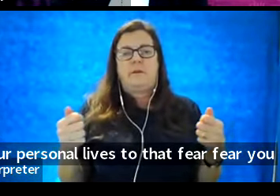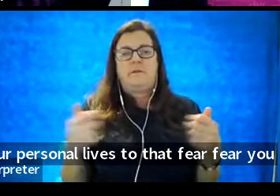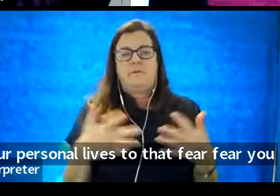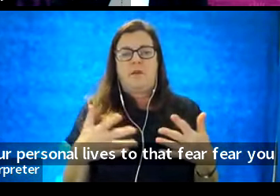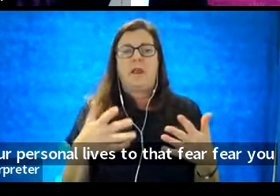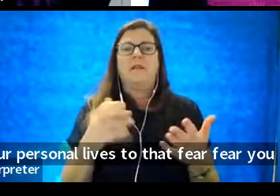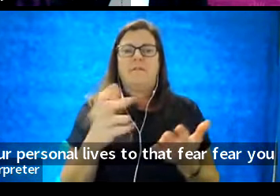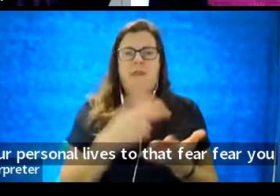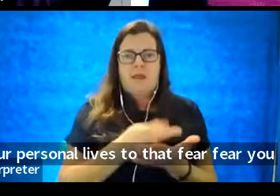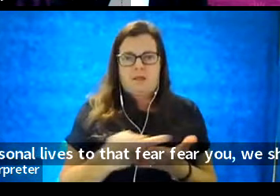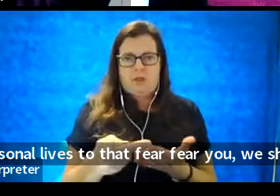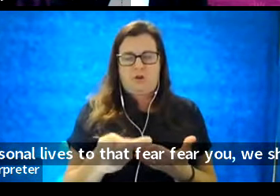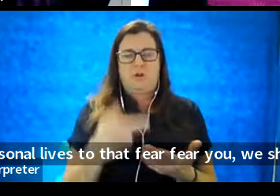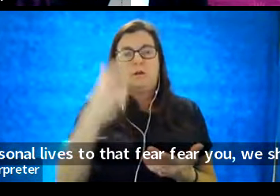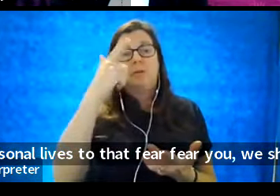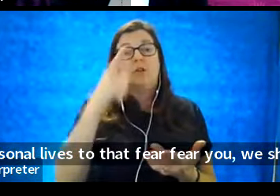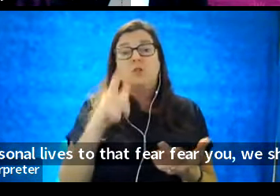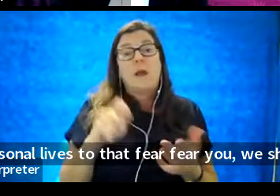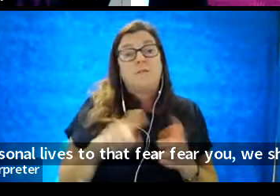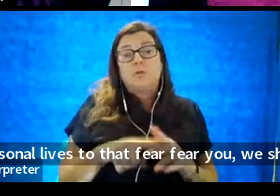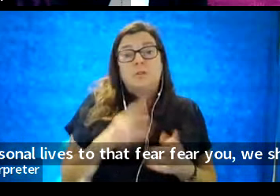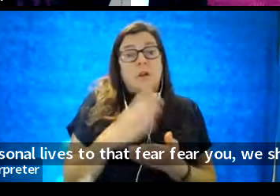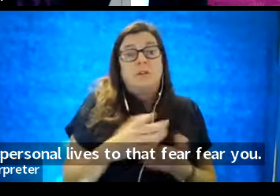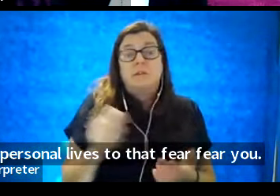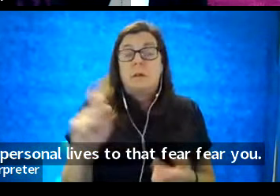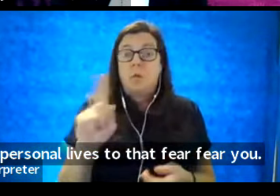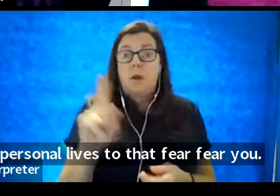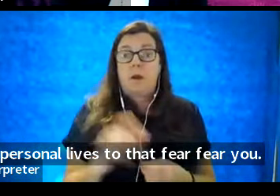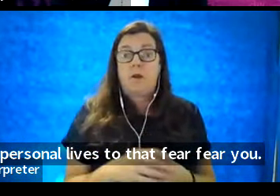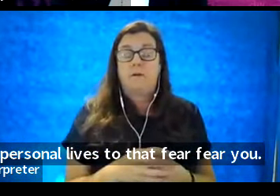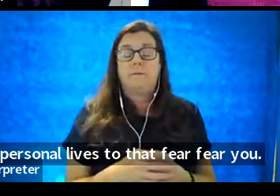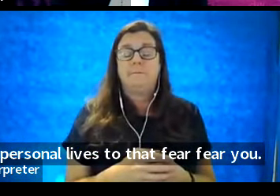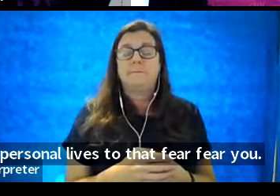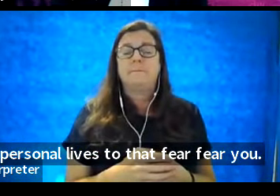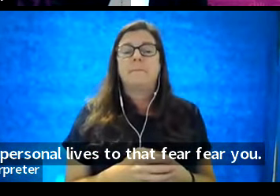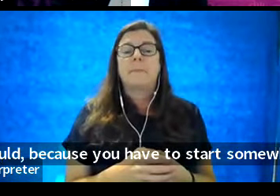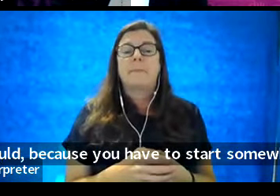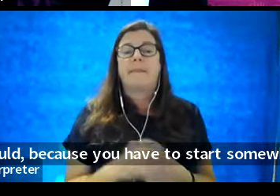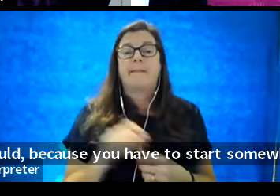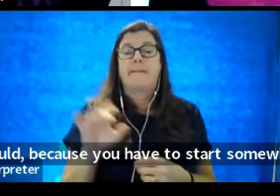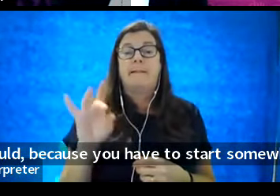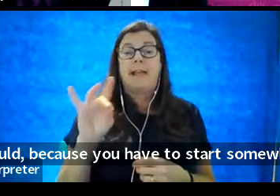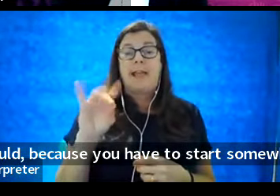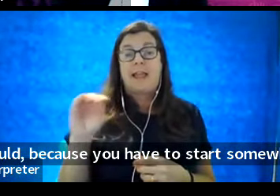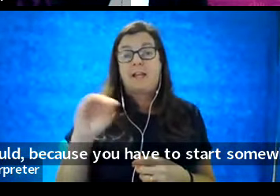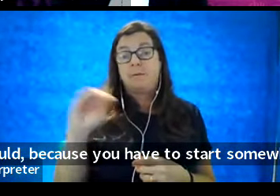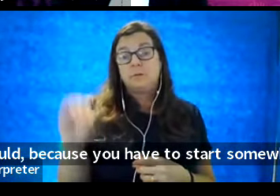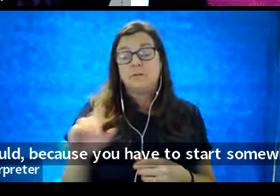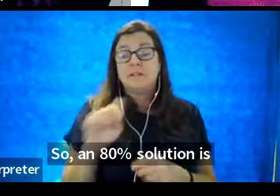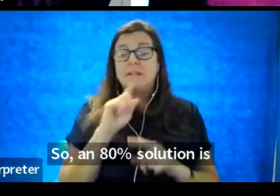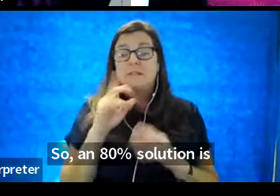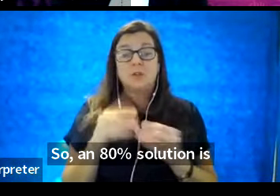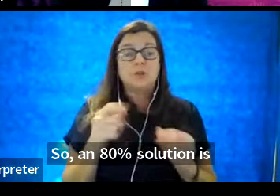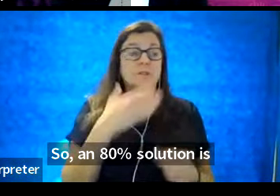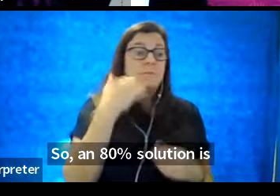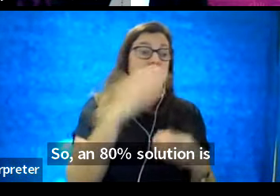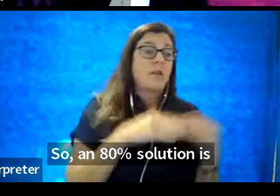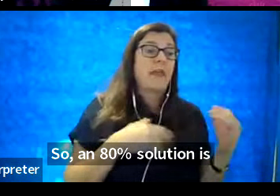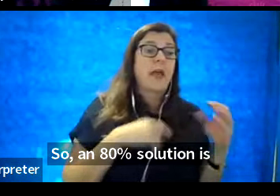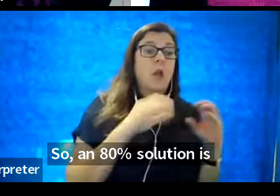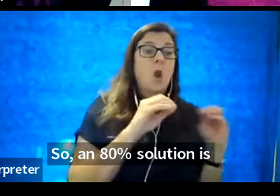We should, because you have to start somewhere. So, an 80% solution is better than no solution.